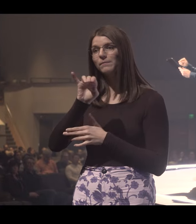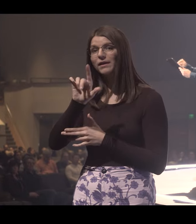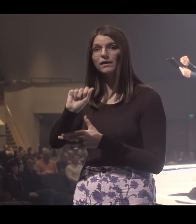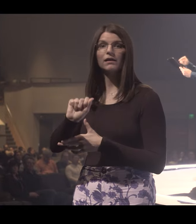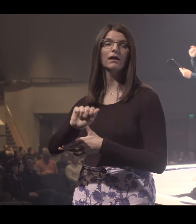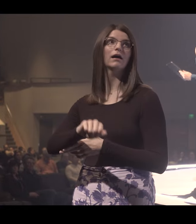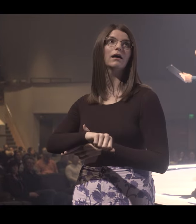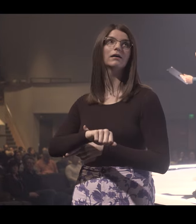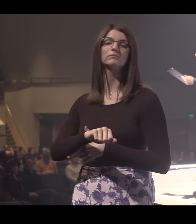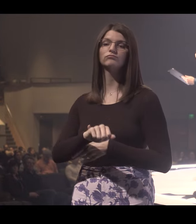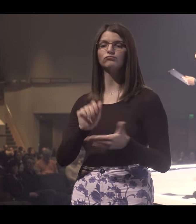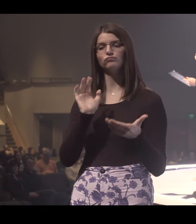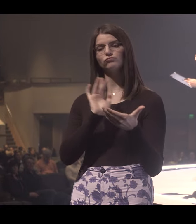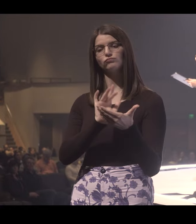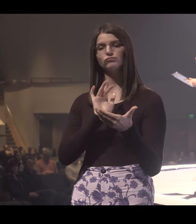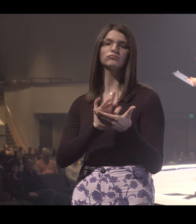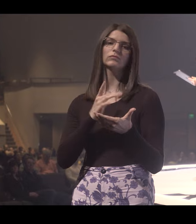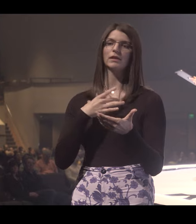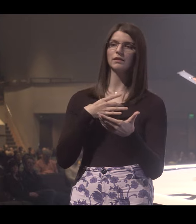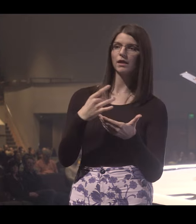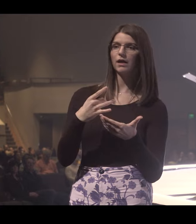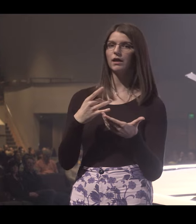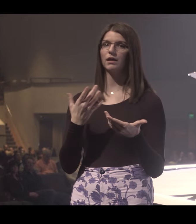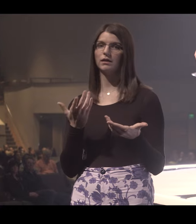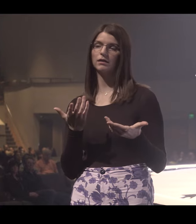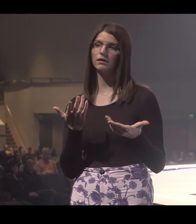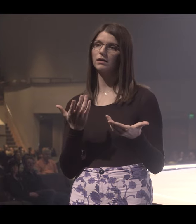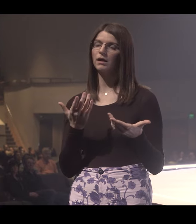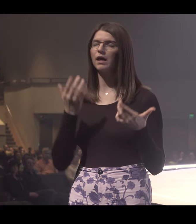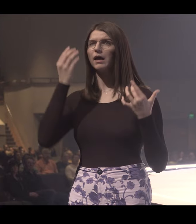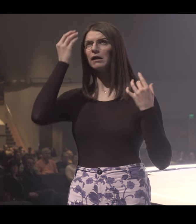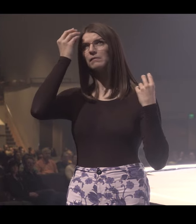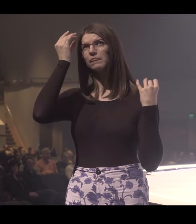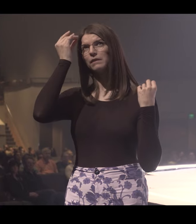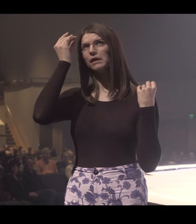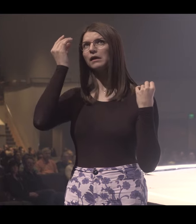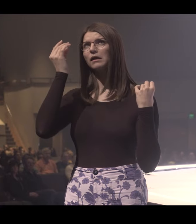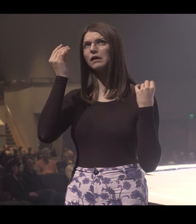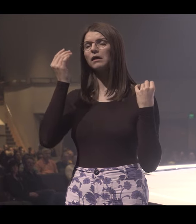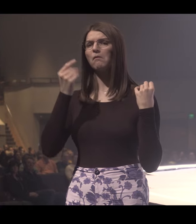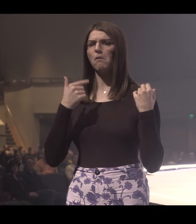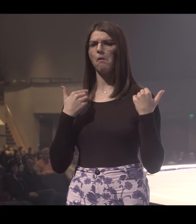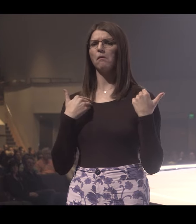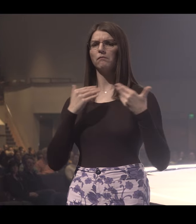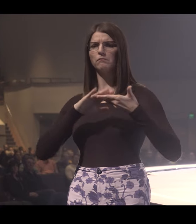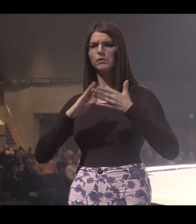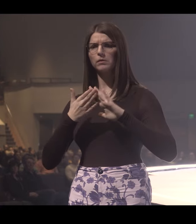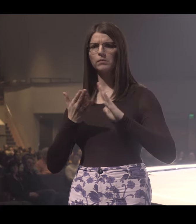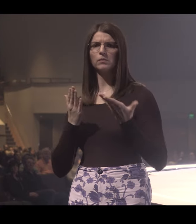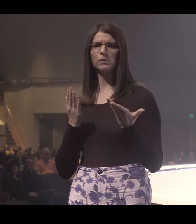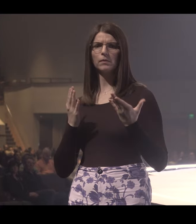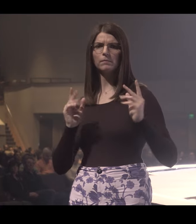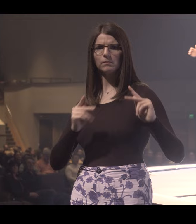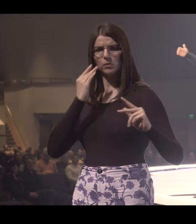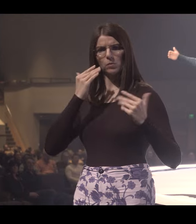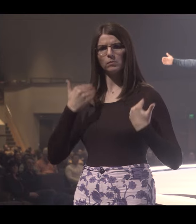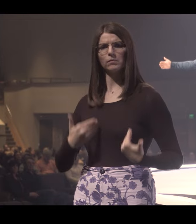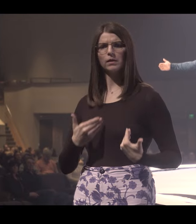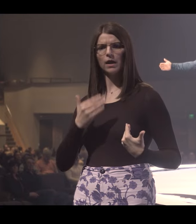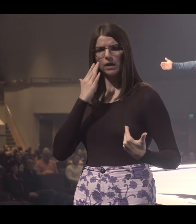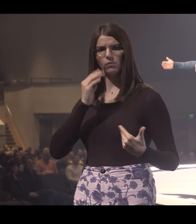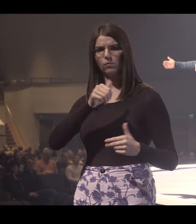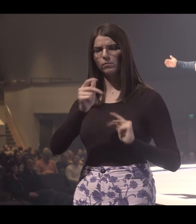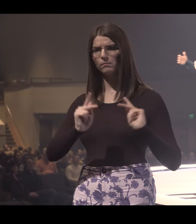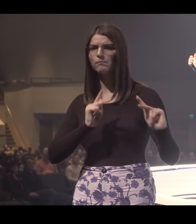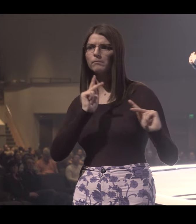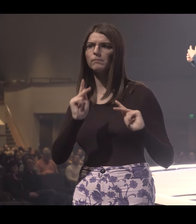social media. Double click on some likes with people. Thinking we have community and people know us and we